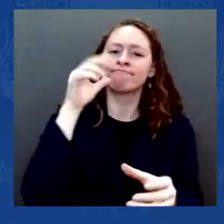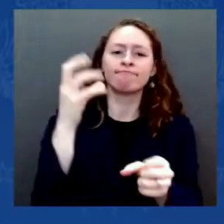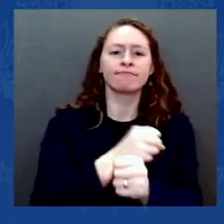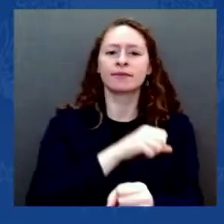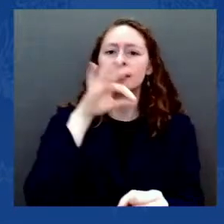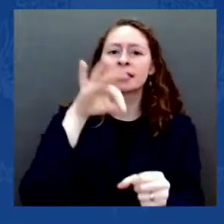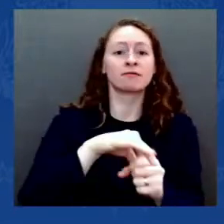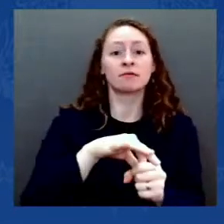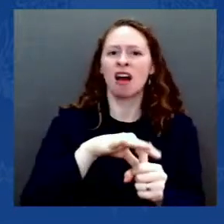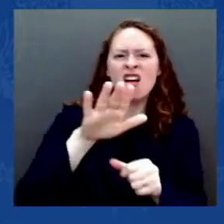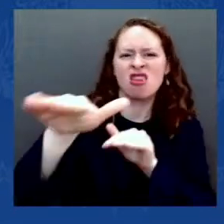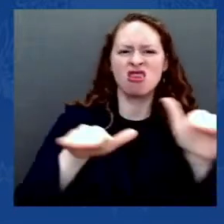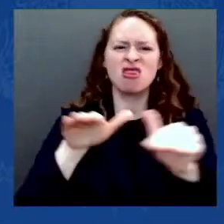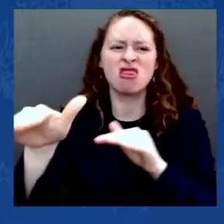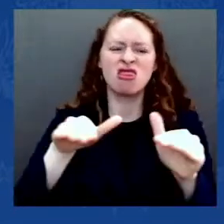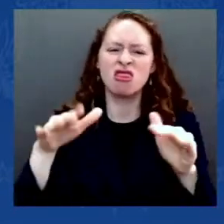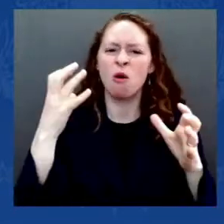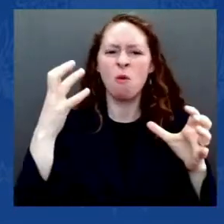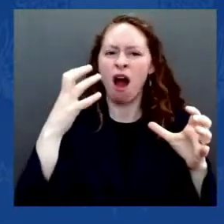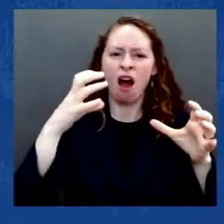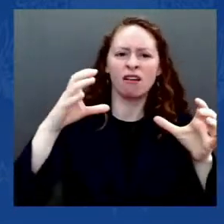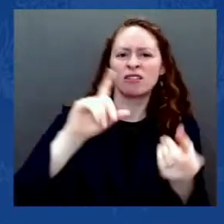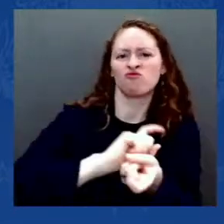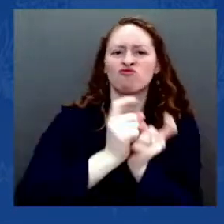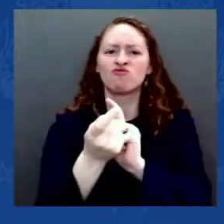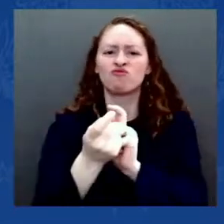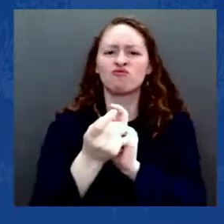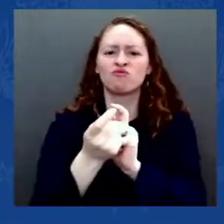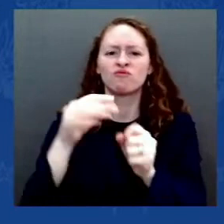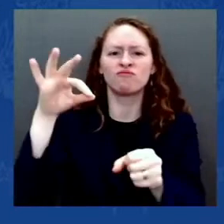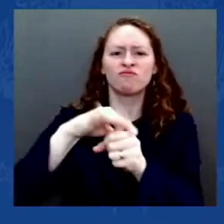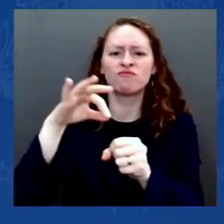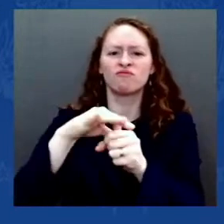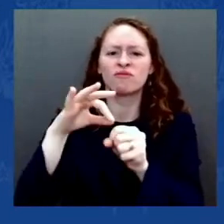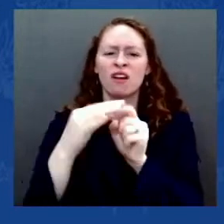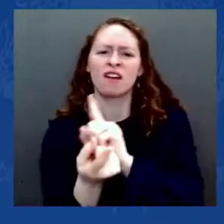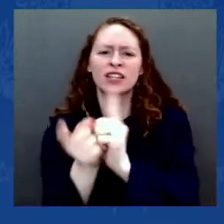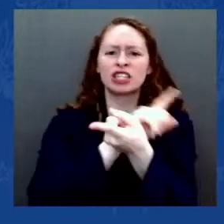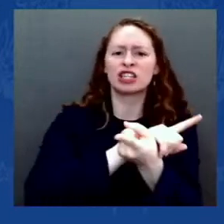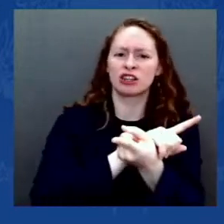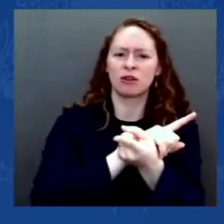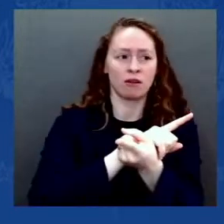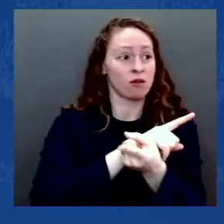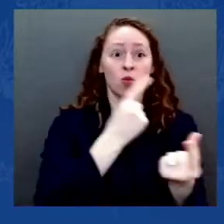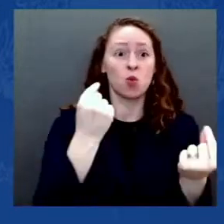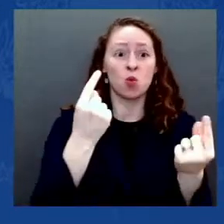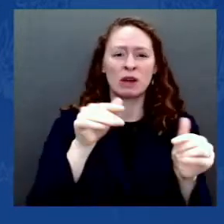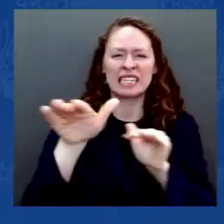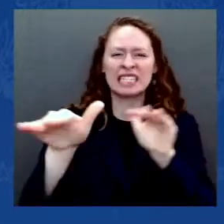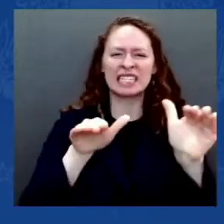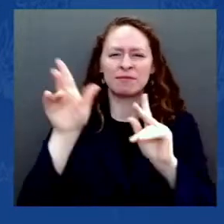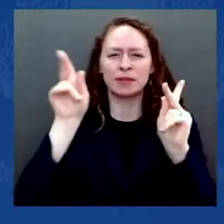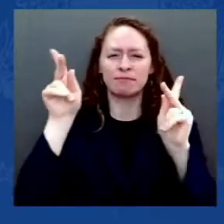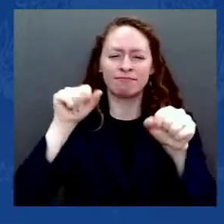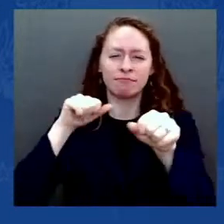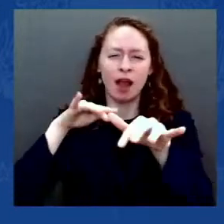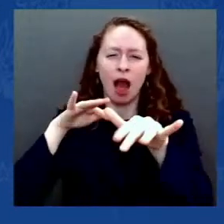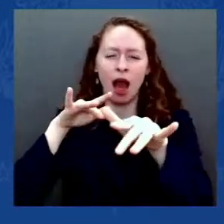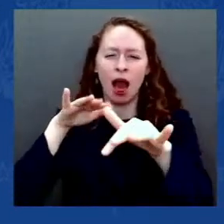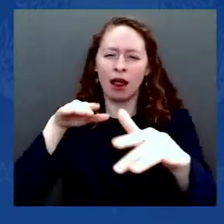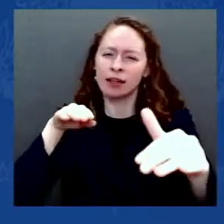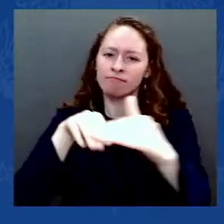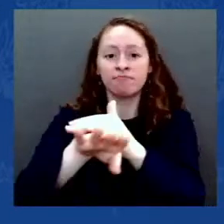But they failed. They failed. And on this day of remembrance, we must make sure that such attack never,